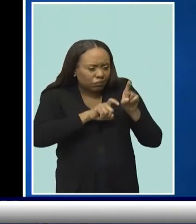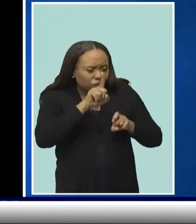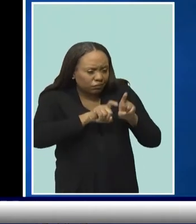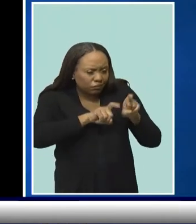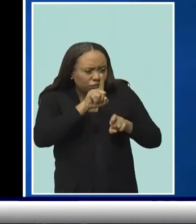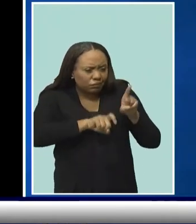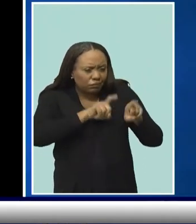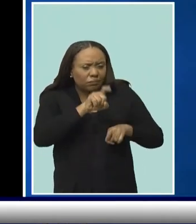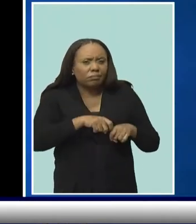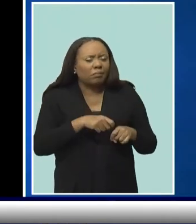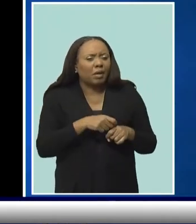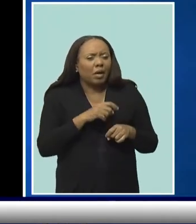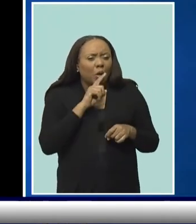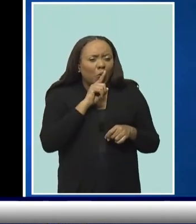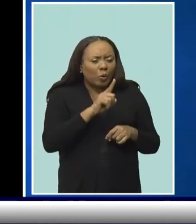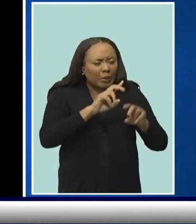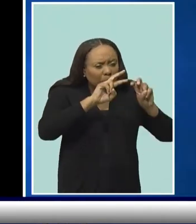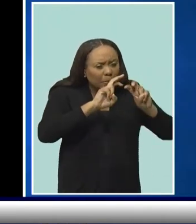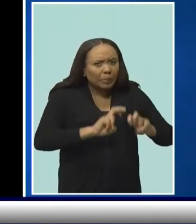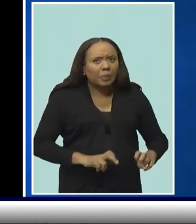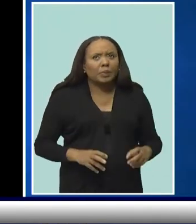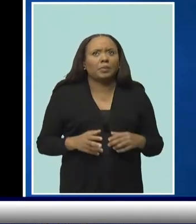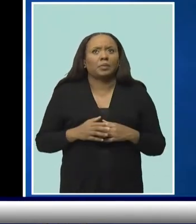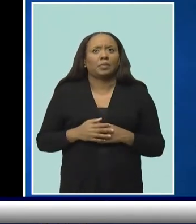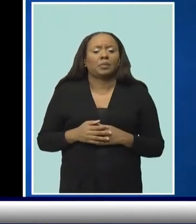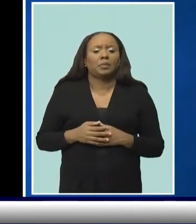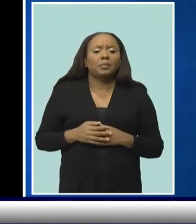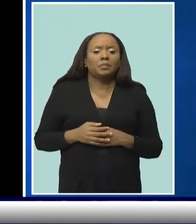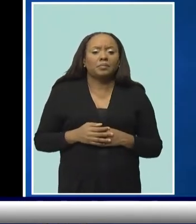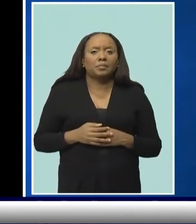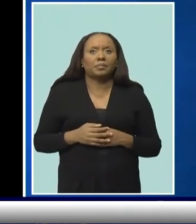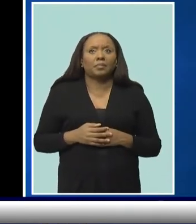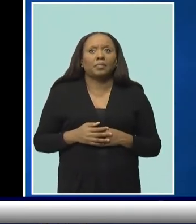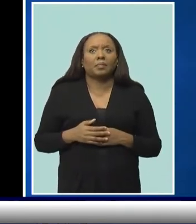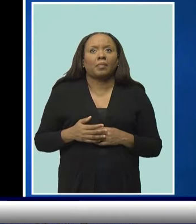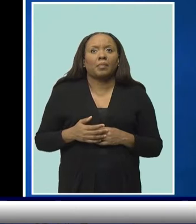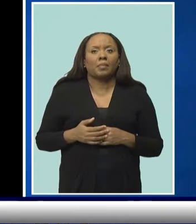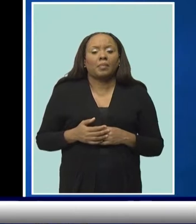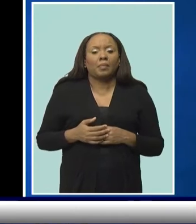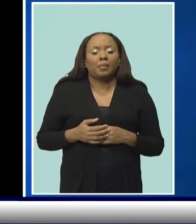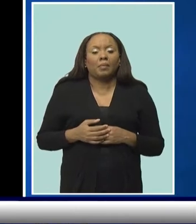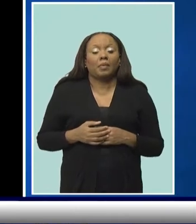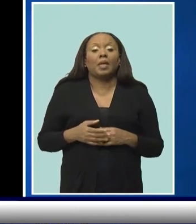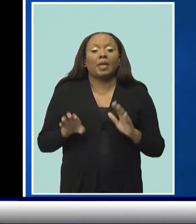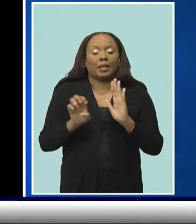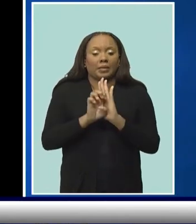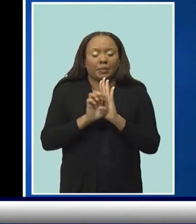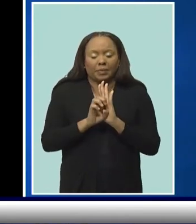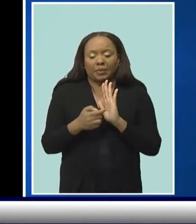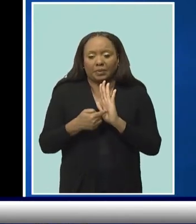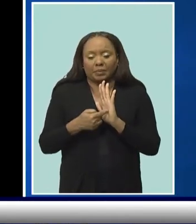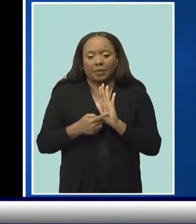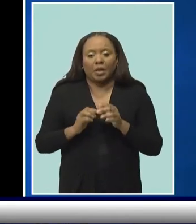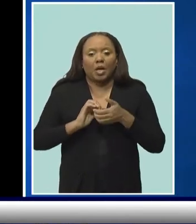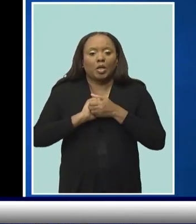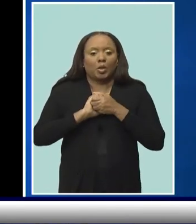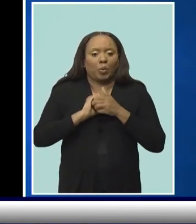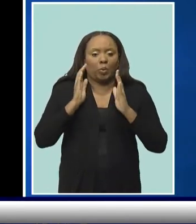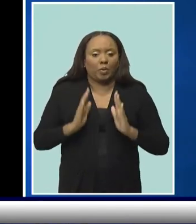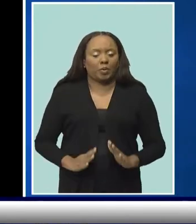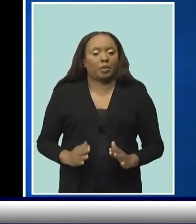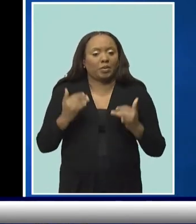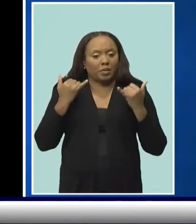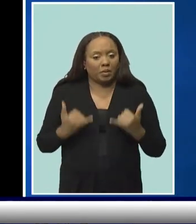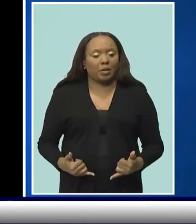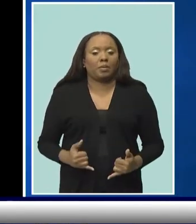vehicle. Let me use the singular person here. The owner of the vehicle now has to take charge